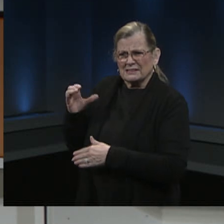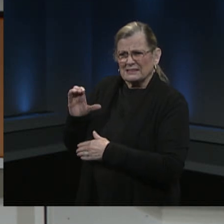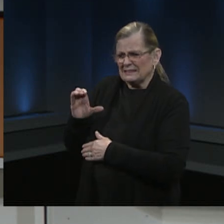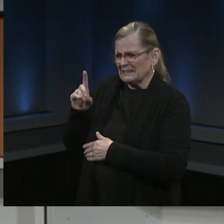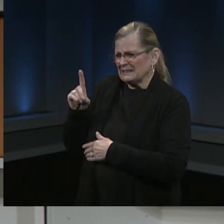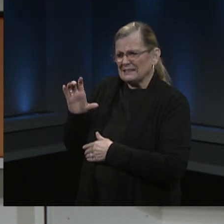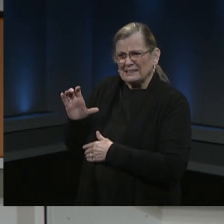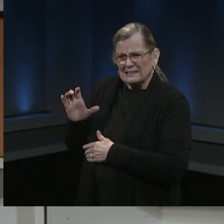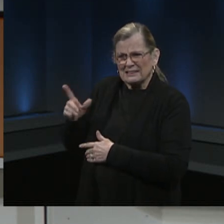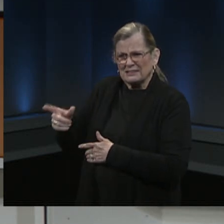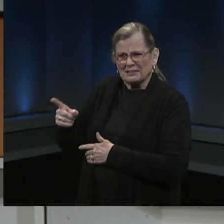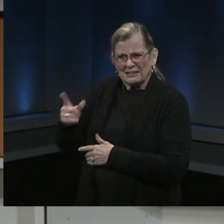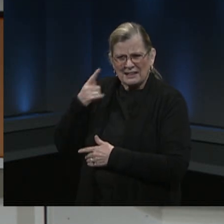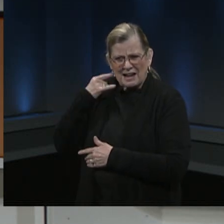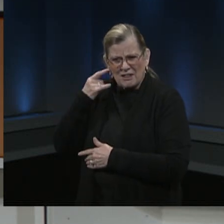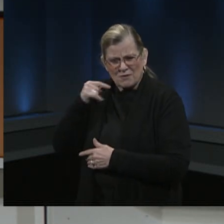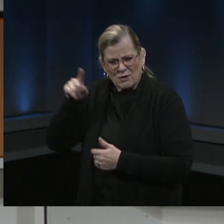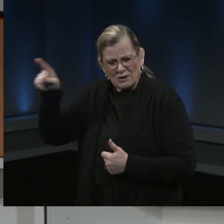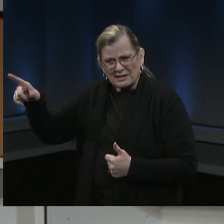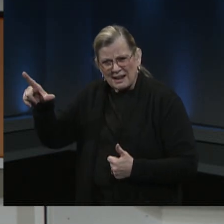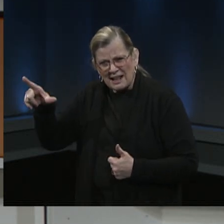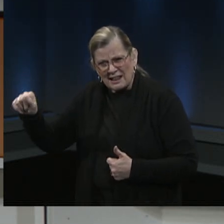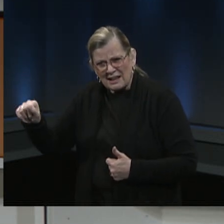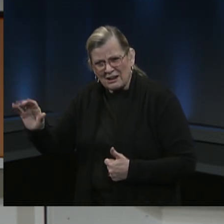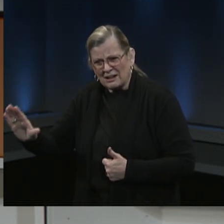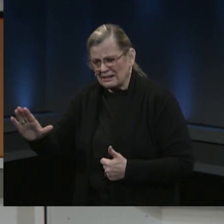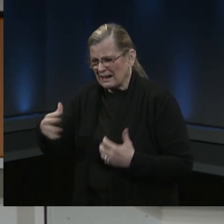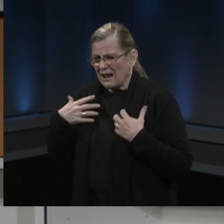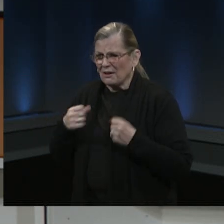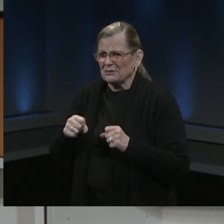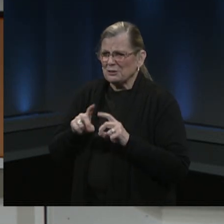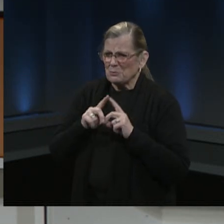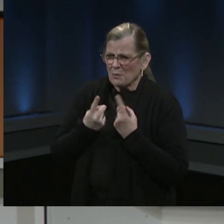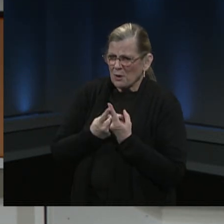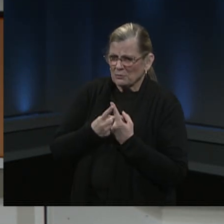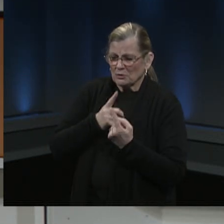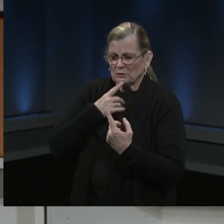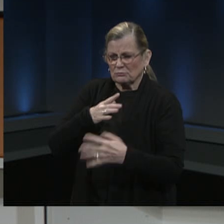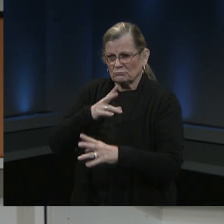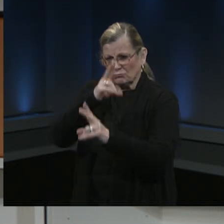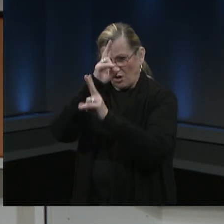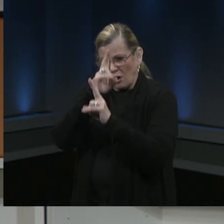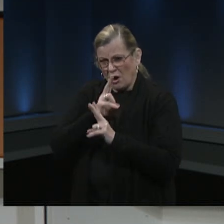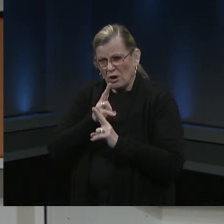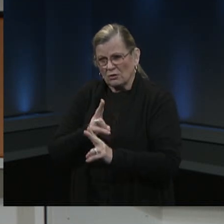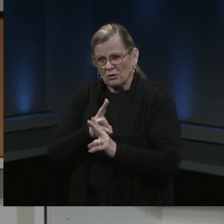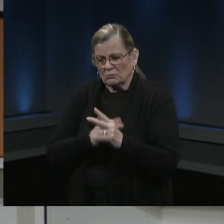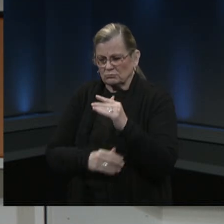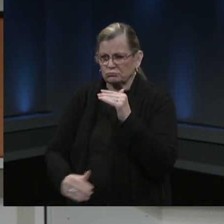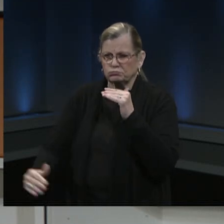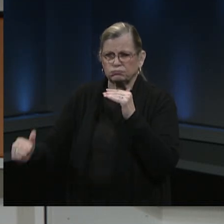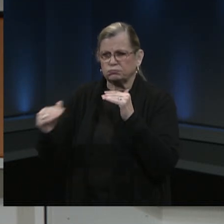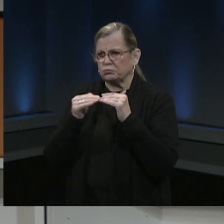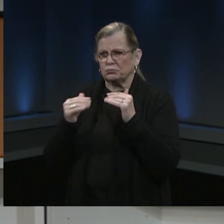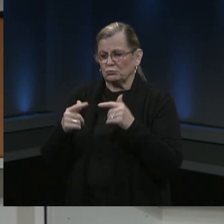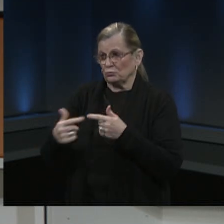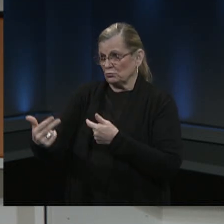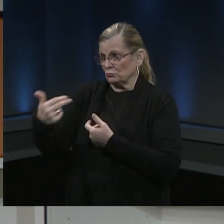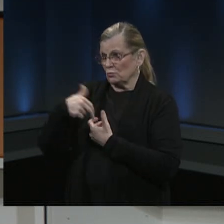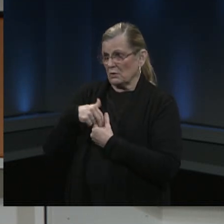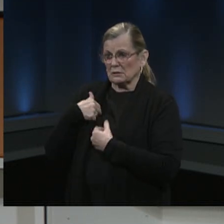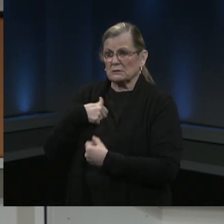Los Angeles with their Department of Health, also we're just honored that someone of your magnitude would be here tonight to talk to the community